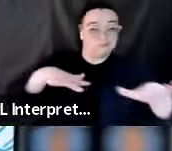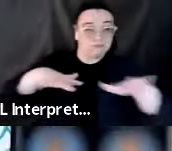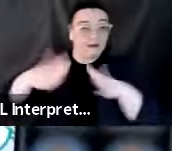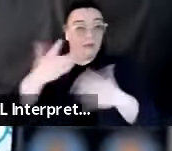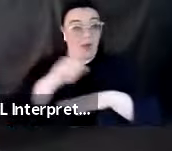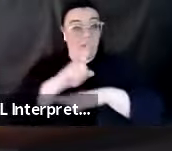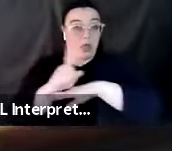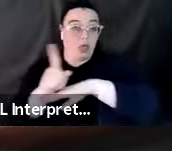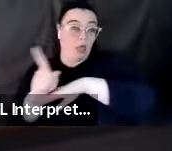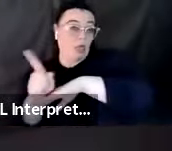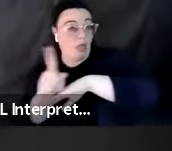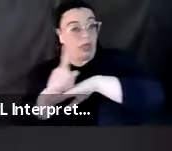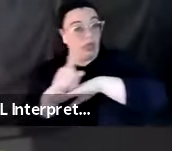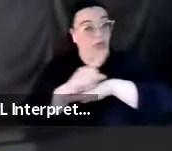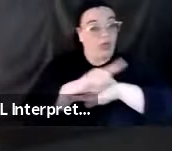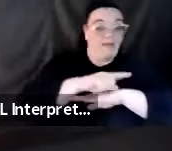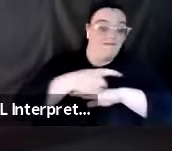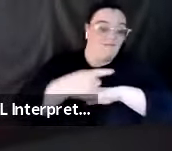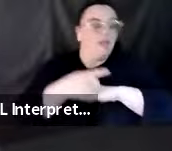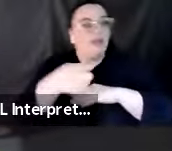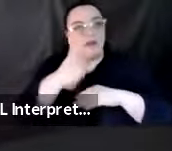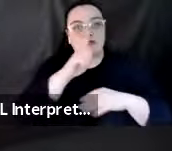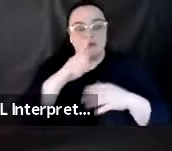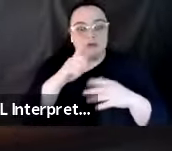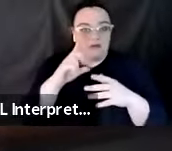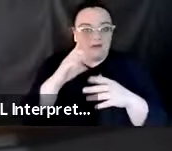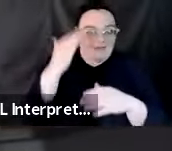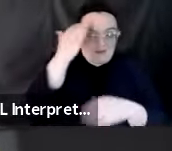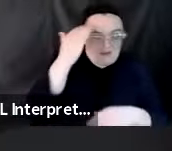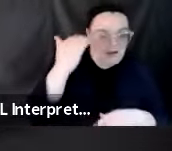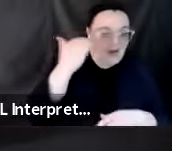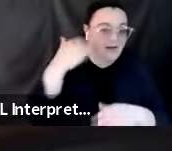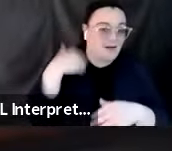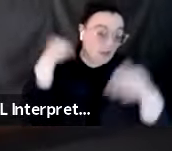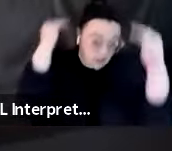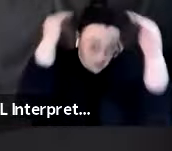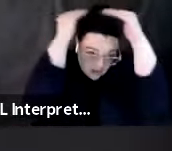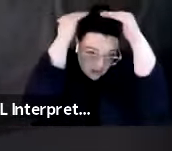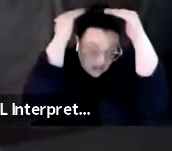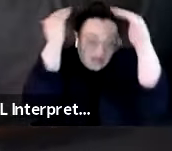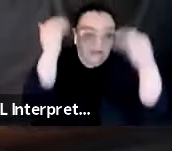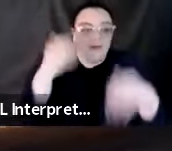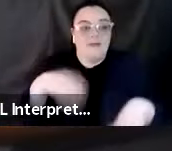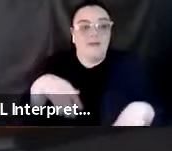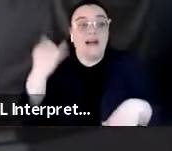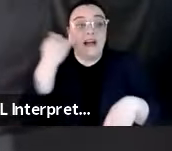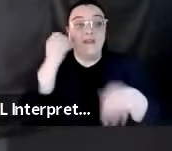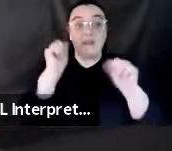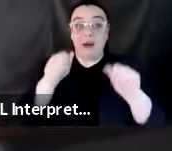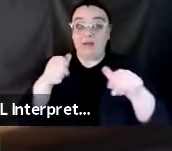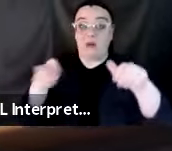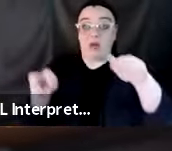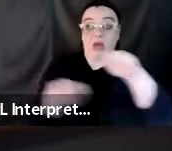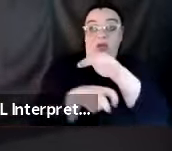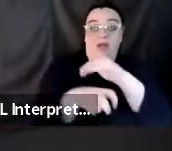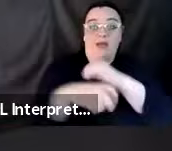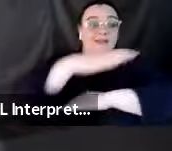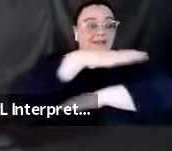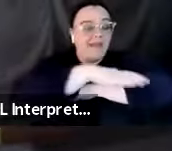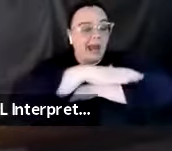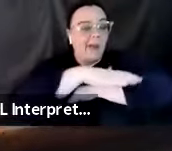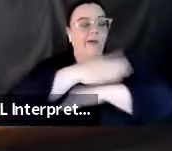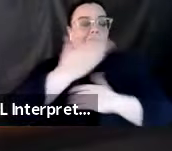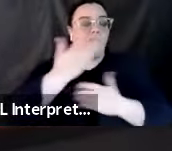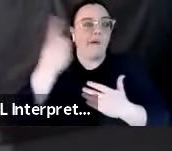Cover your head and neck with your arms. If you can, take cover under something sturdy to